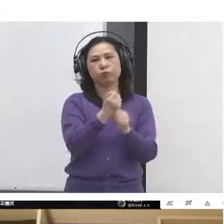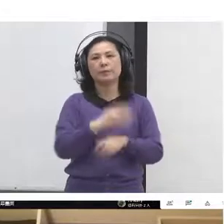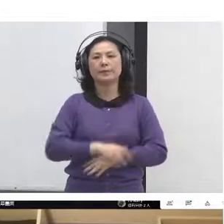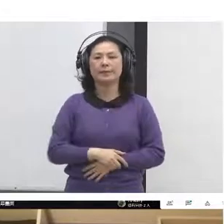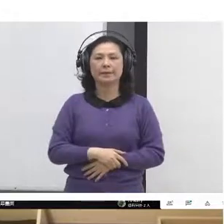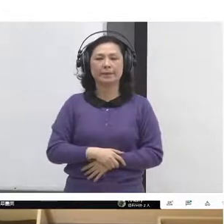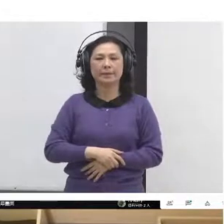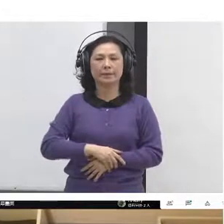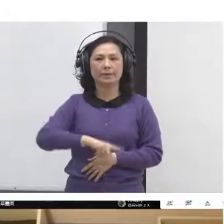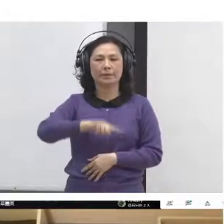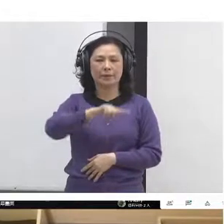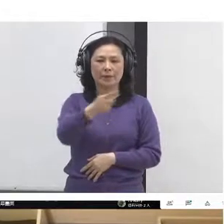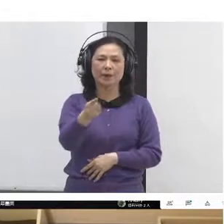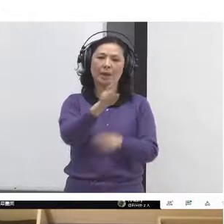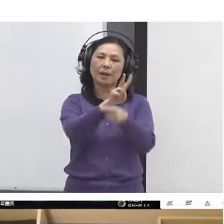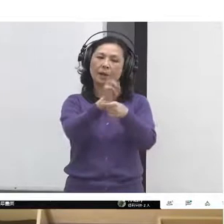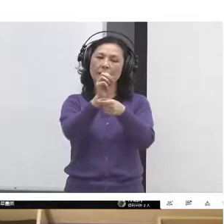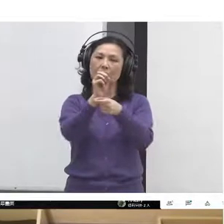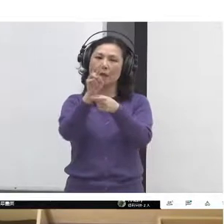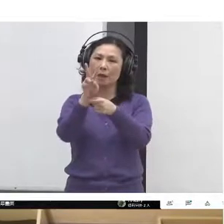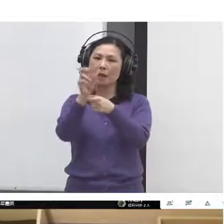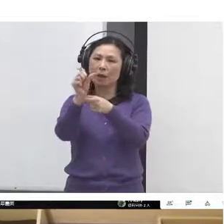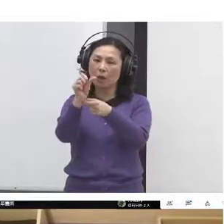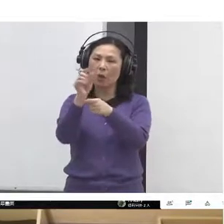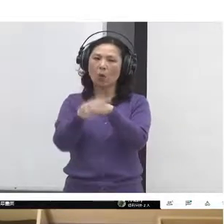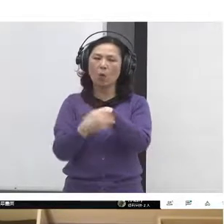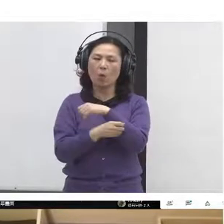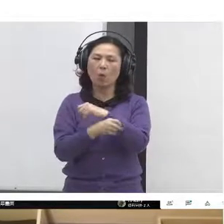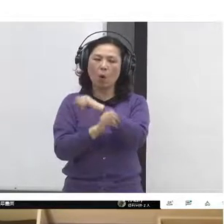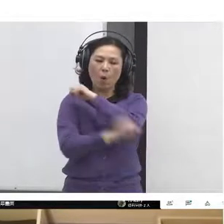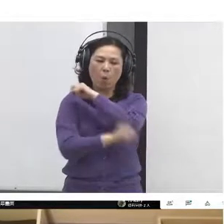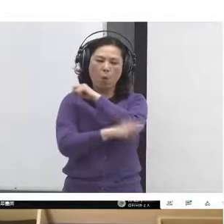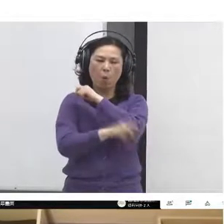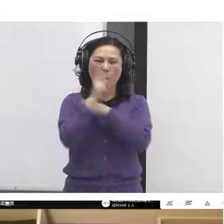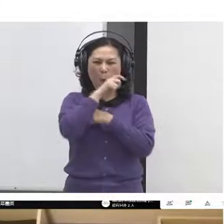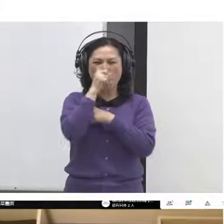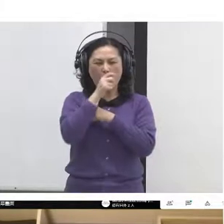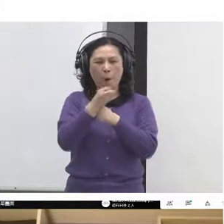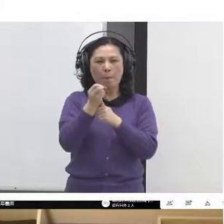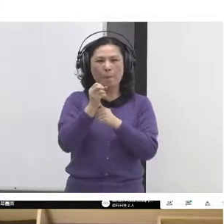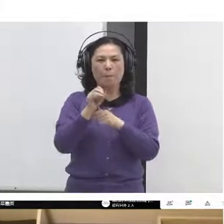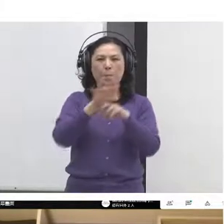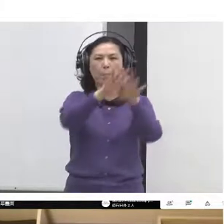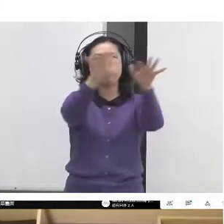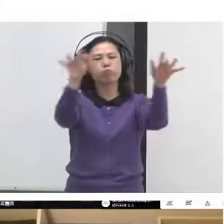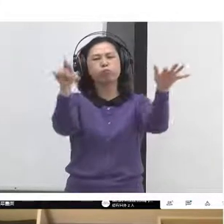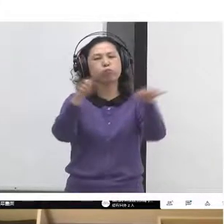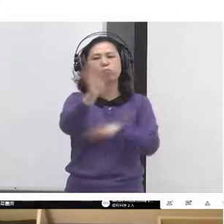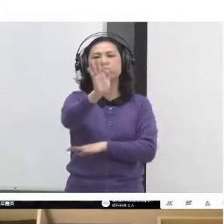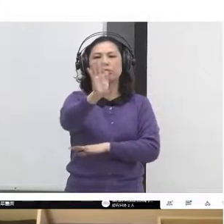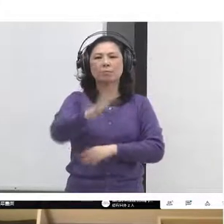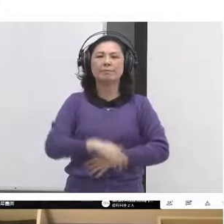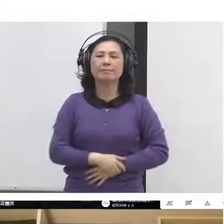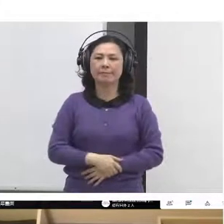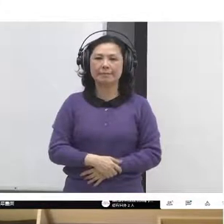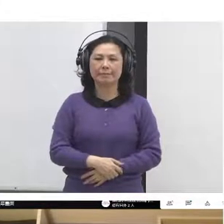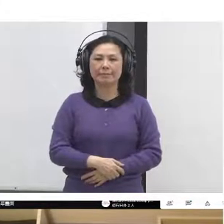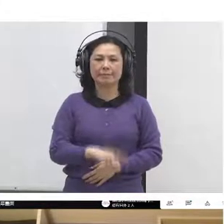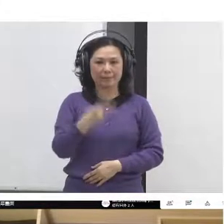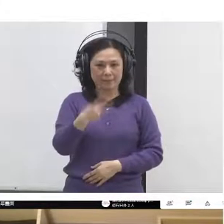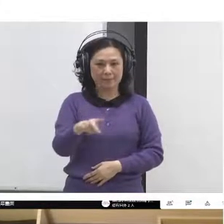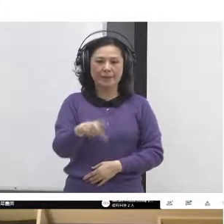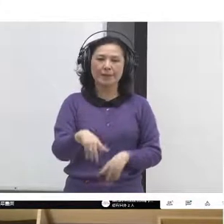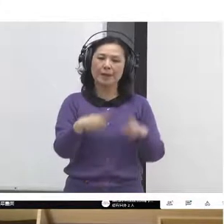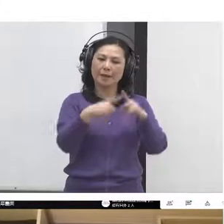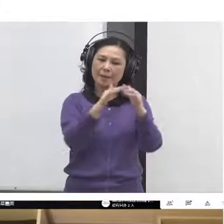by 2025, and to set up and be led by the results of a citizens assembly on the climate and